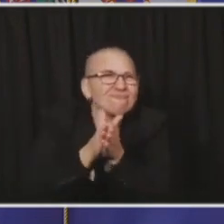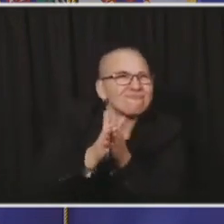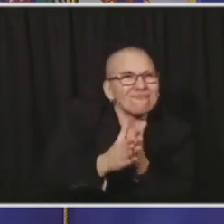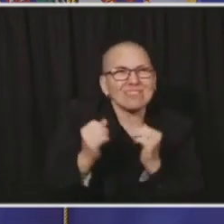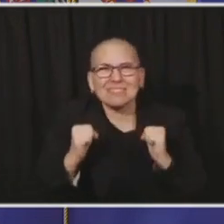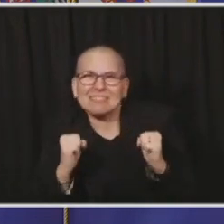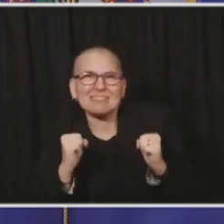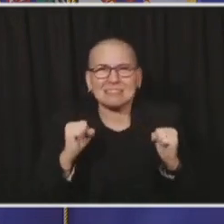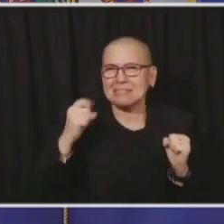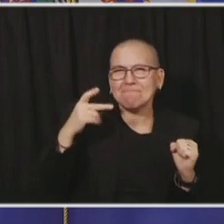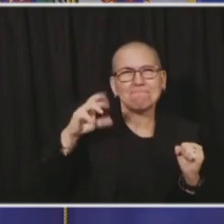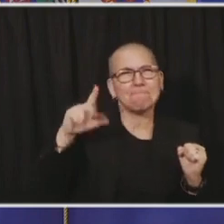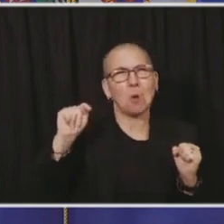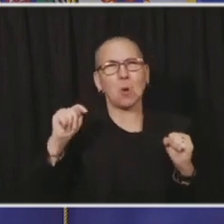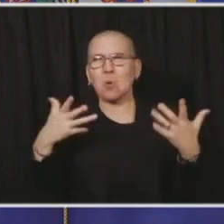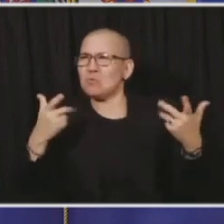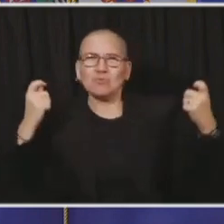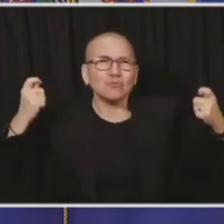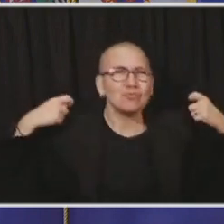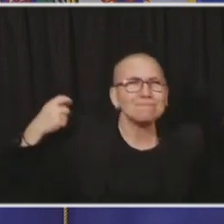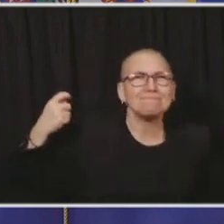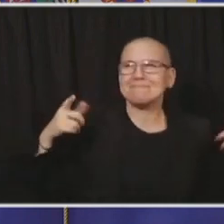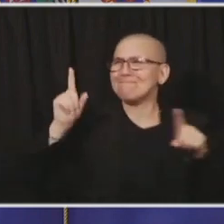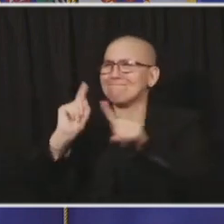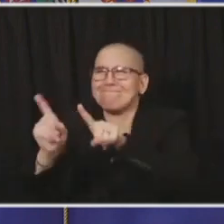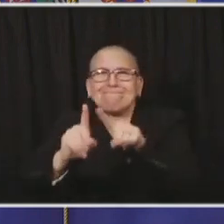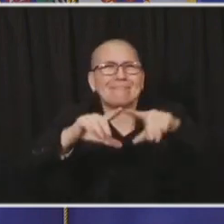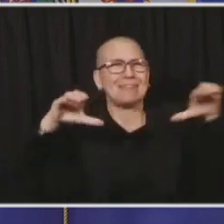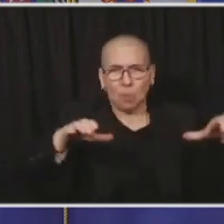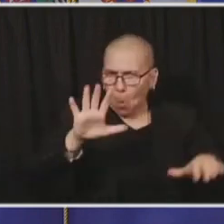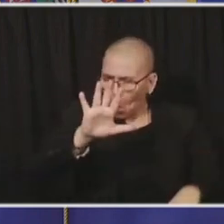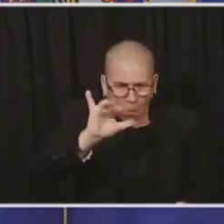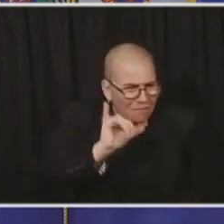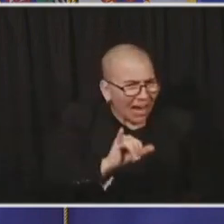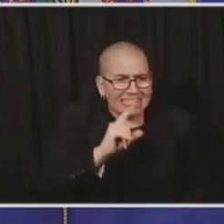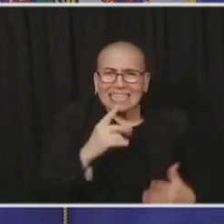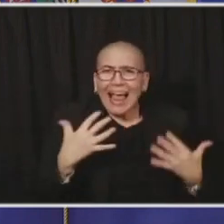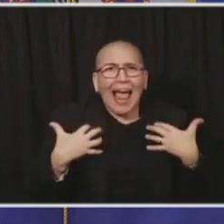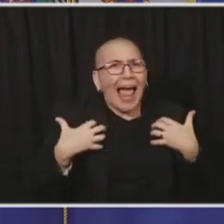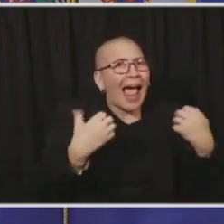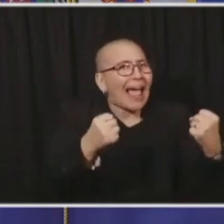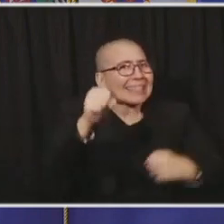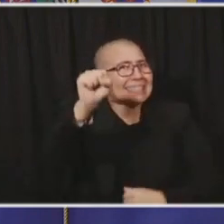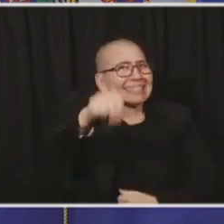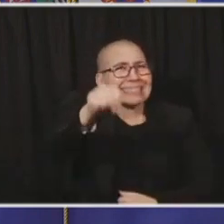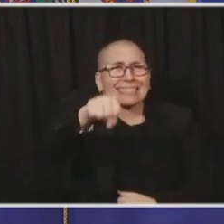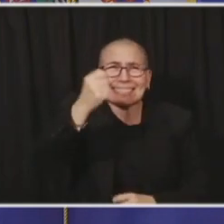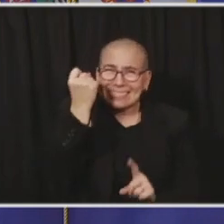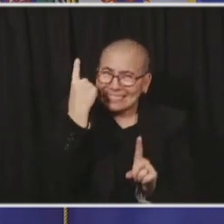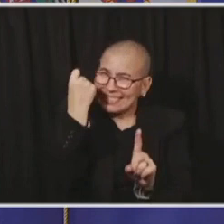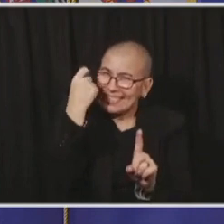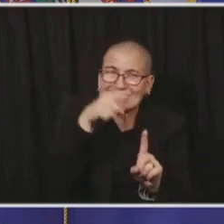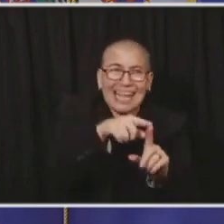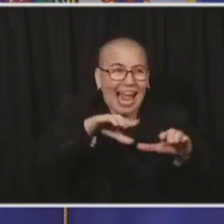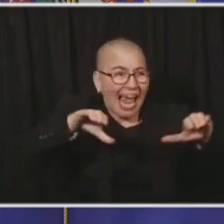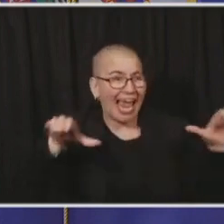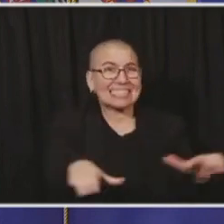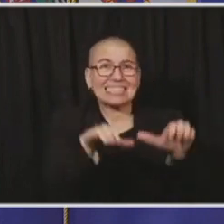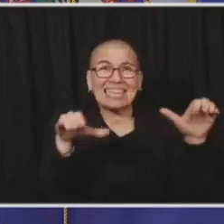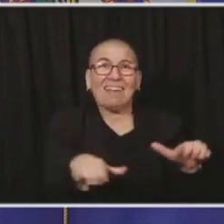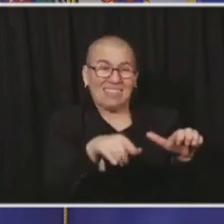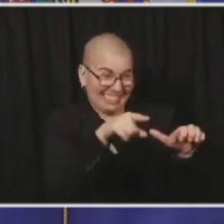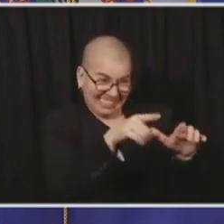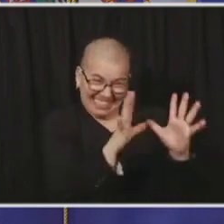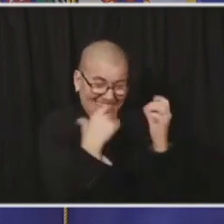activities, those things are healthy. And the activities and asking for that is a healthy thing. But what we know about the virus